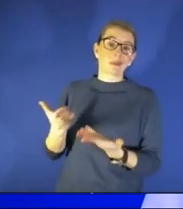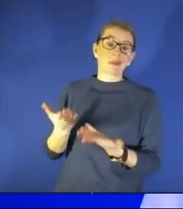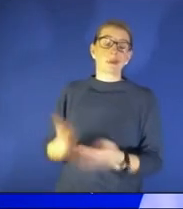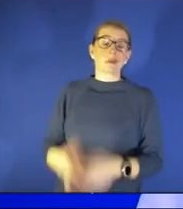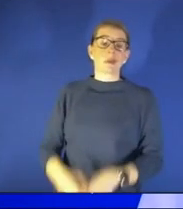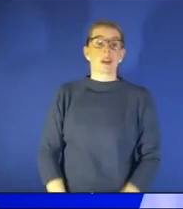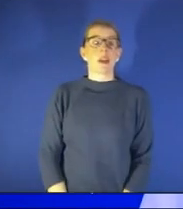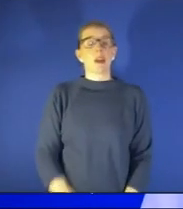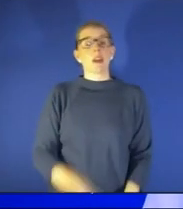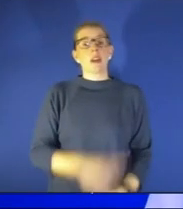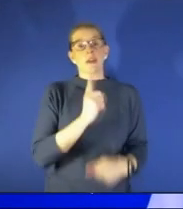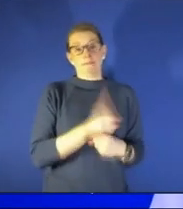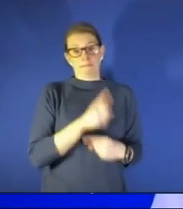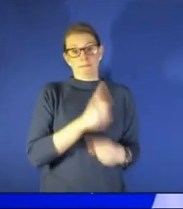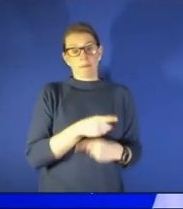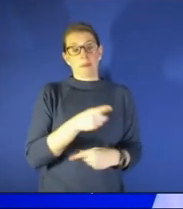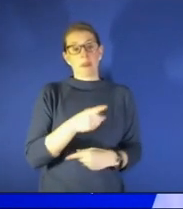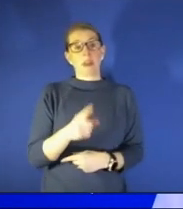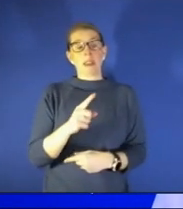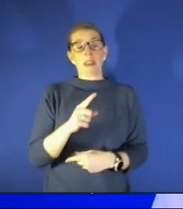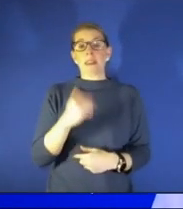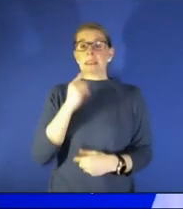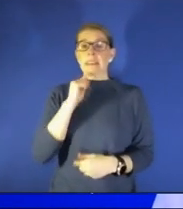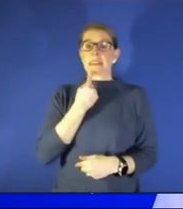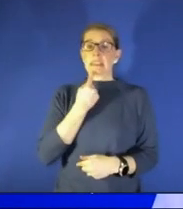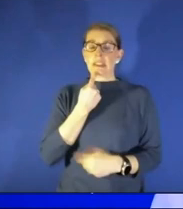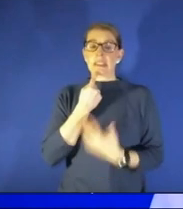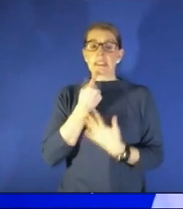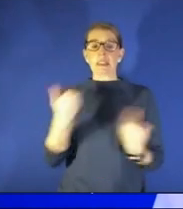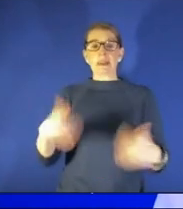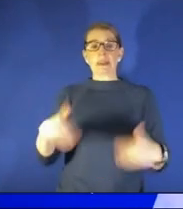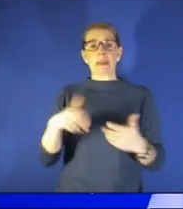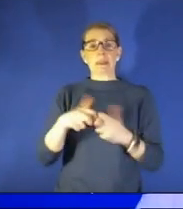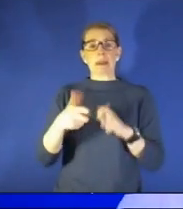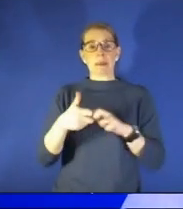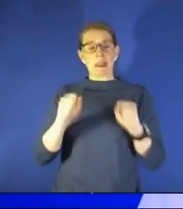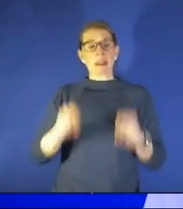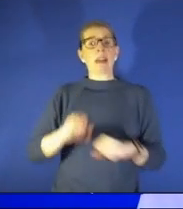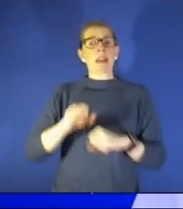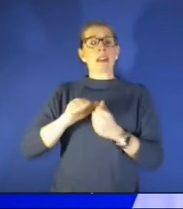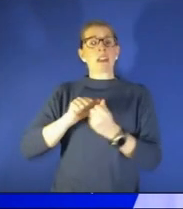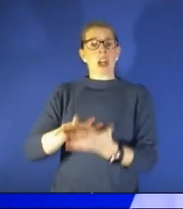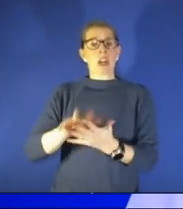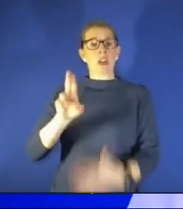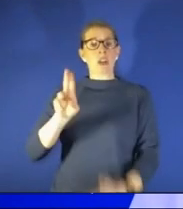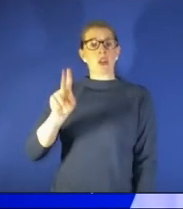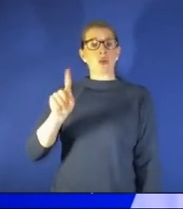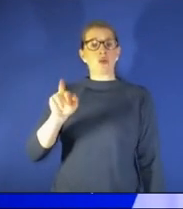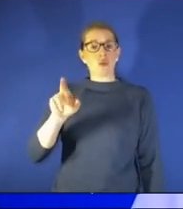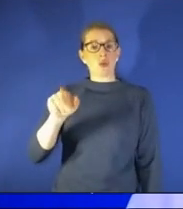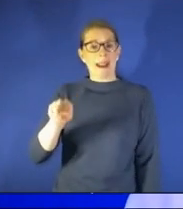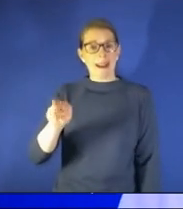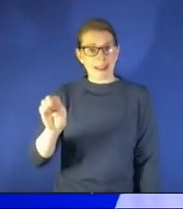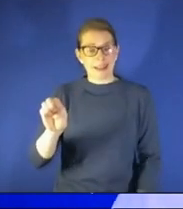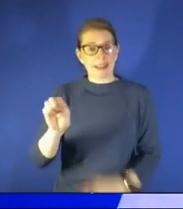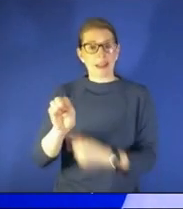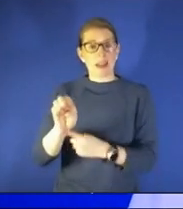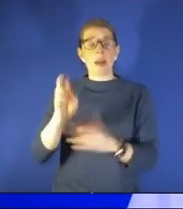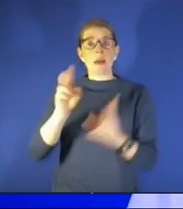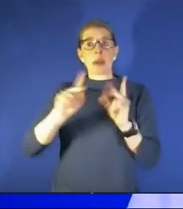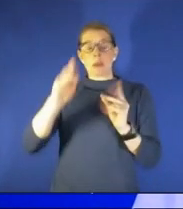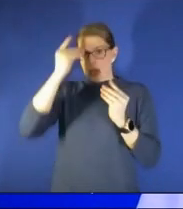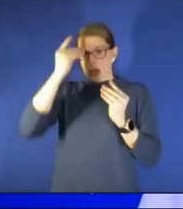schumacher said has major implications uh you know we're obviously the ukraine is on the forefoot forefront of everybody's mind but we've had other